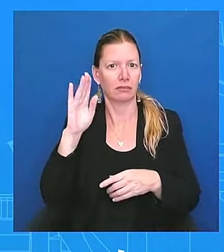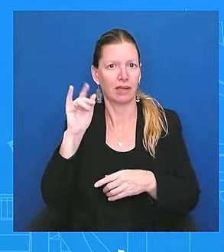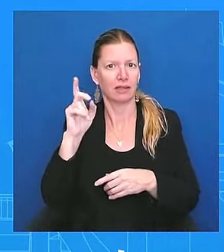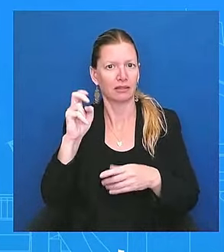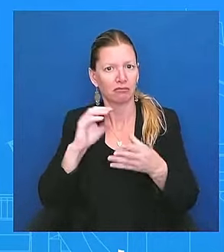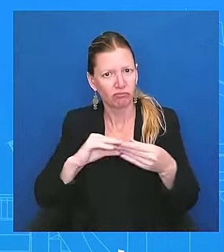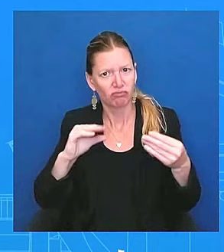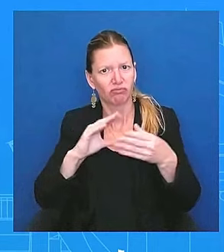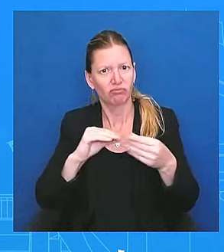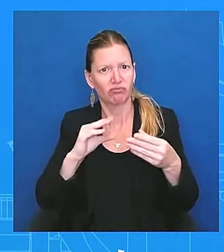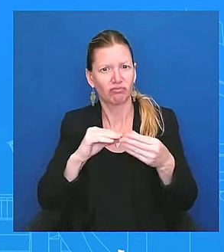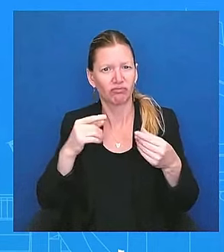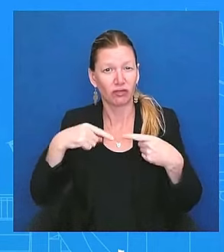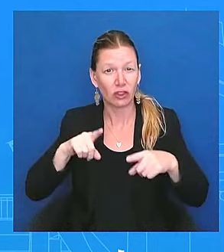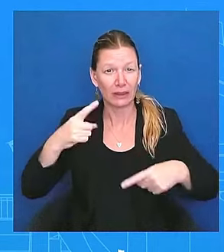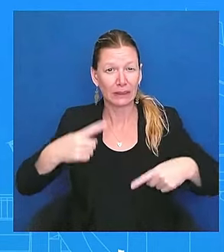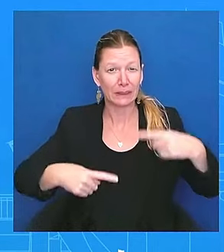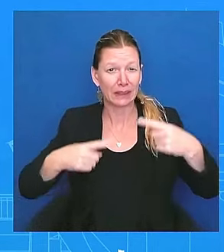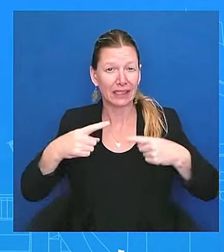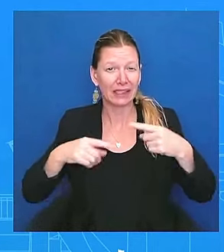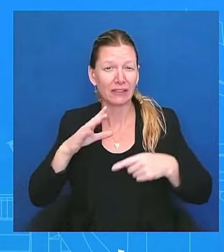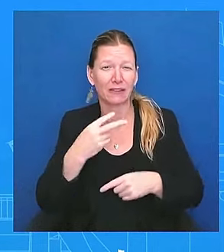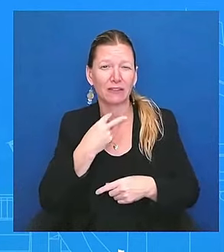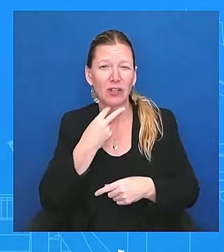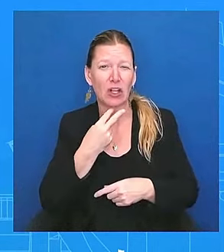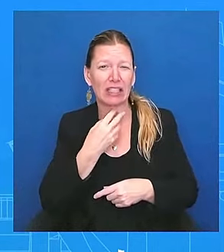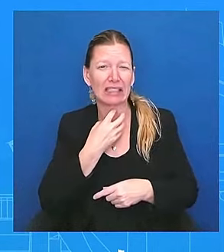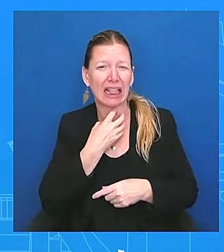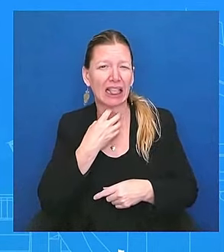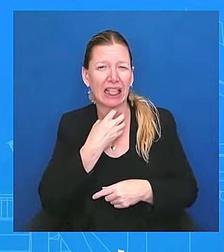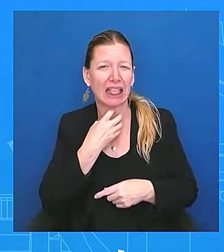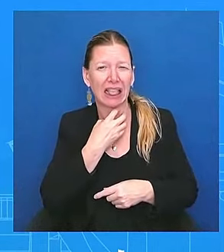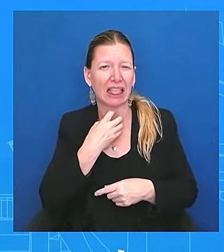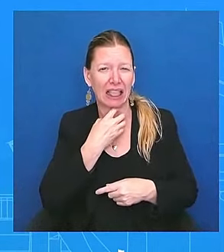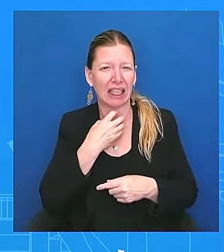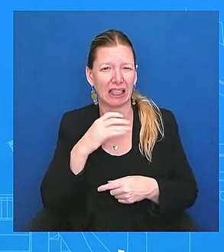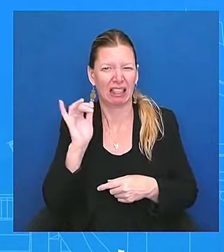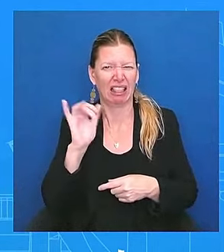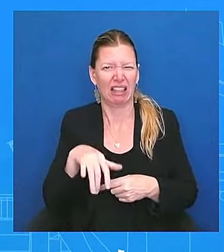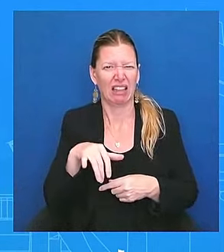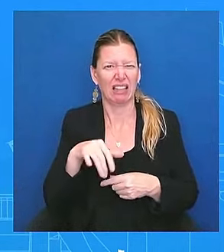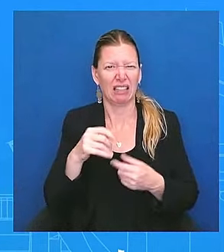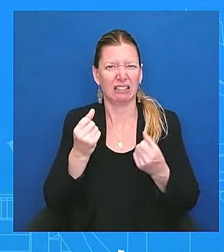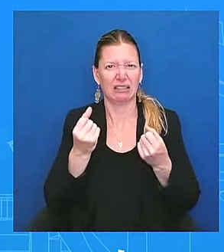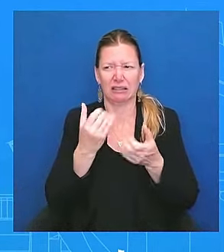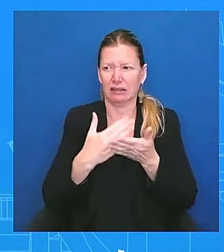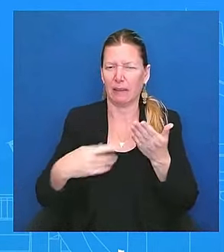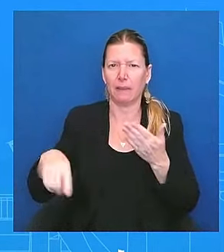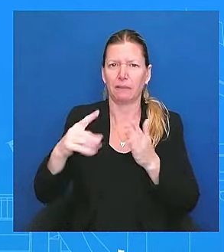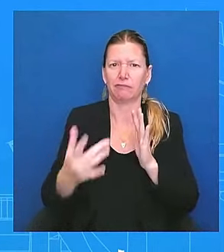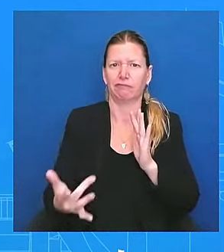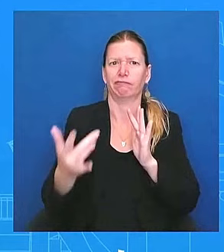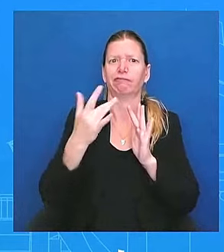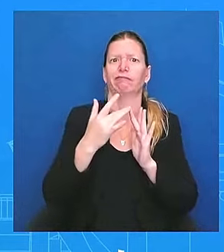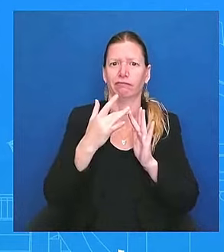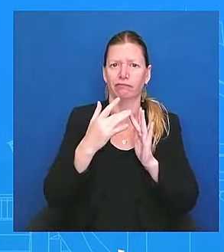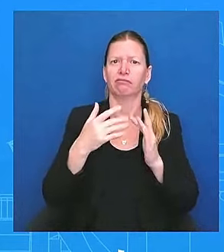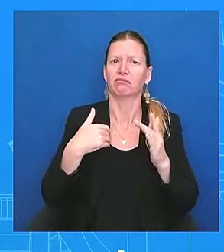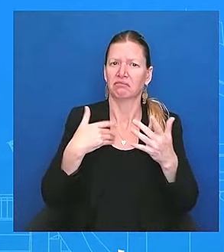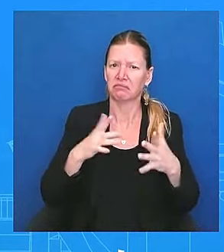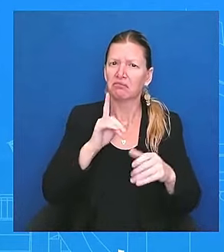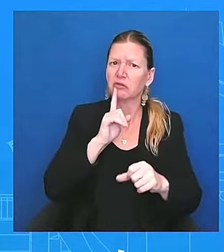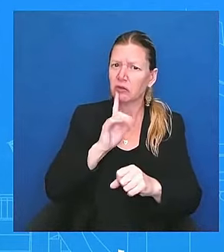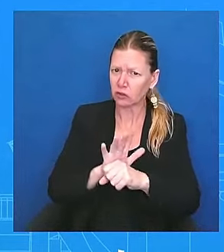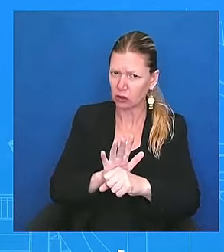my team and some other members of the White House asking what was going on. We confirmed that he had a cold. And so I think those two